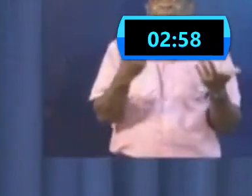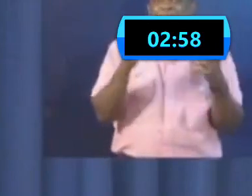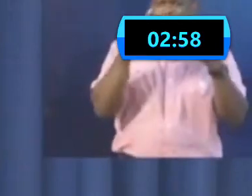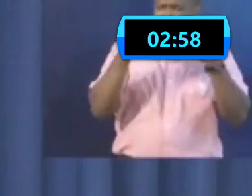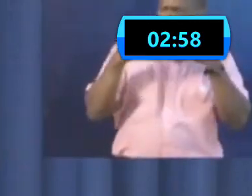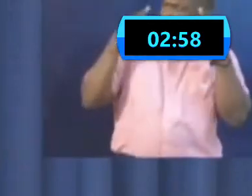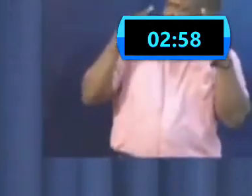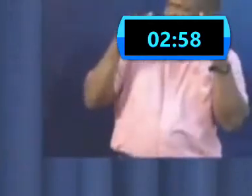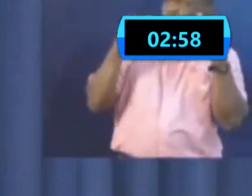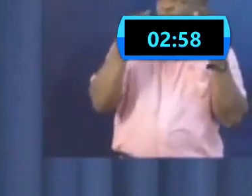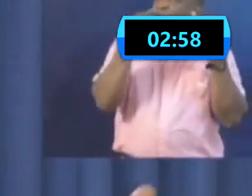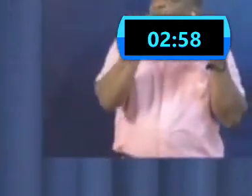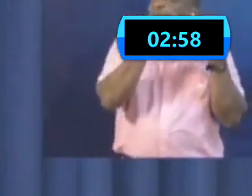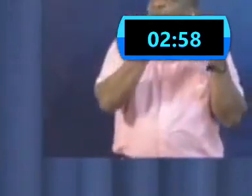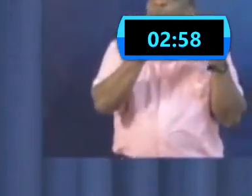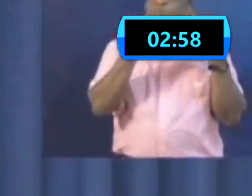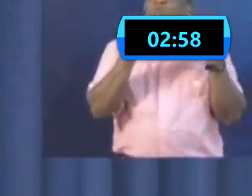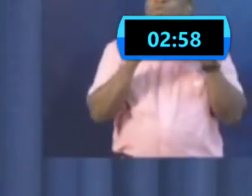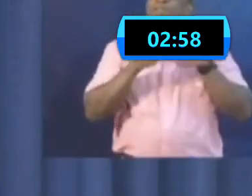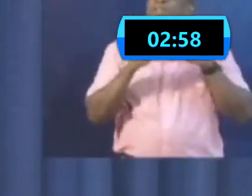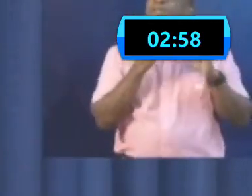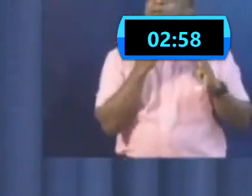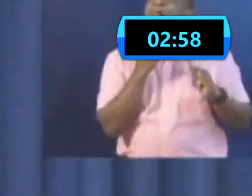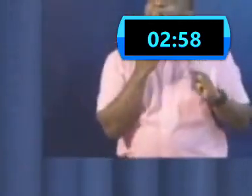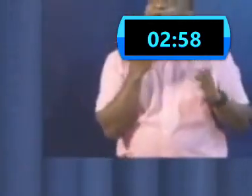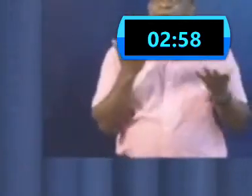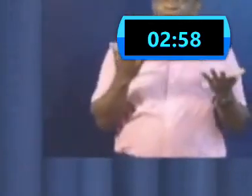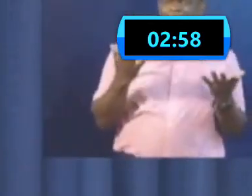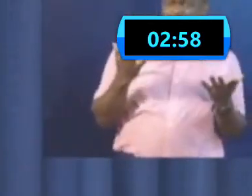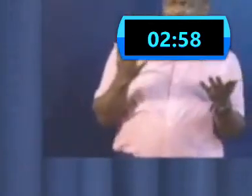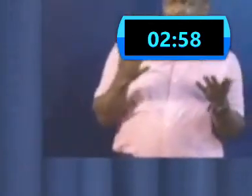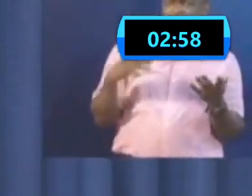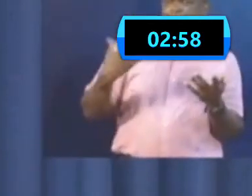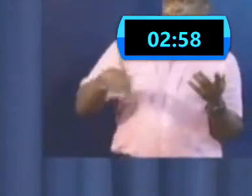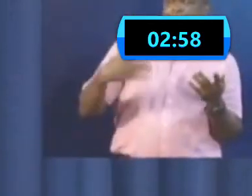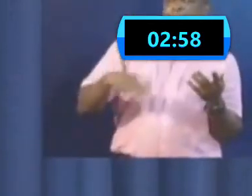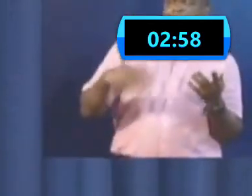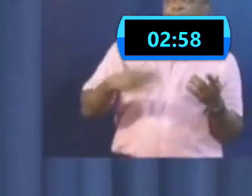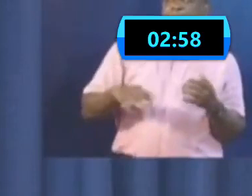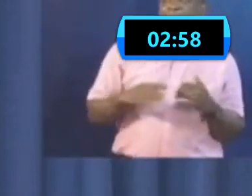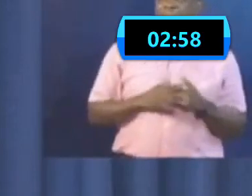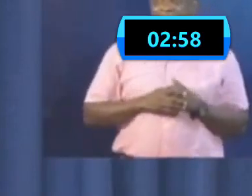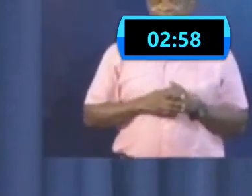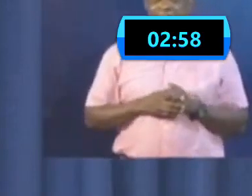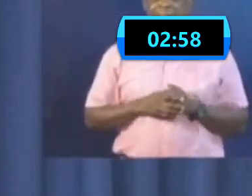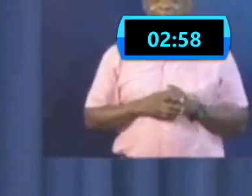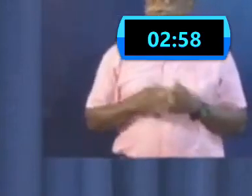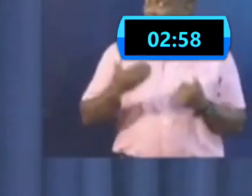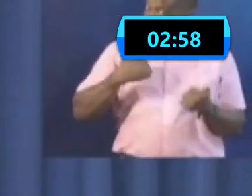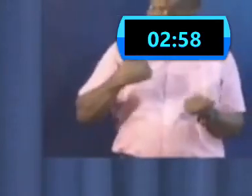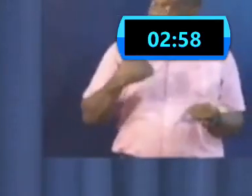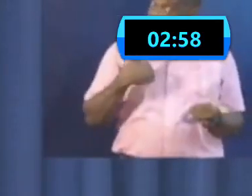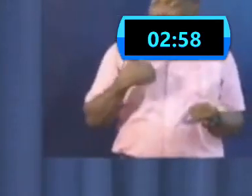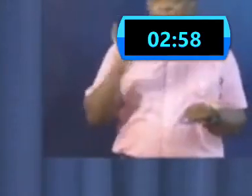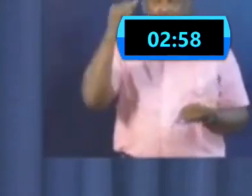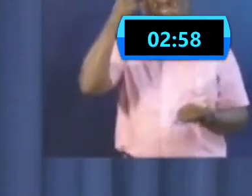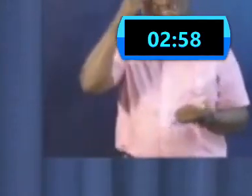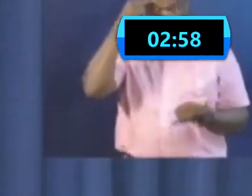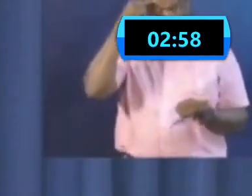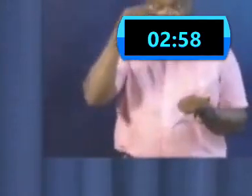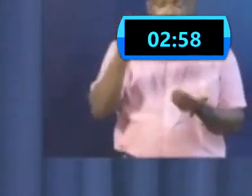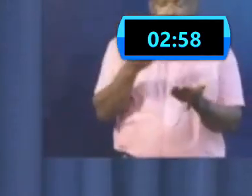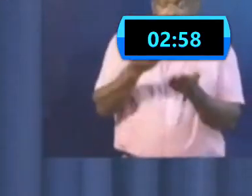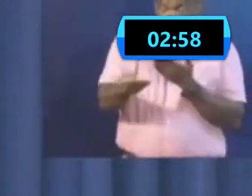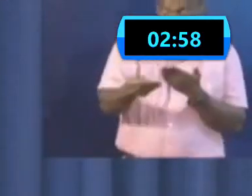in mask wearing, color coding as we see in media personnel, right? So masks are available. The government has bought and distributed a